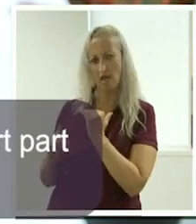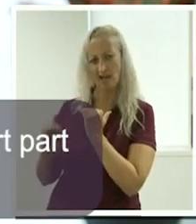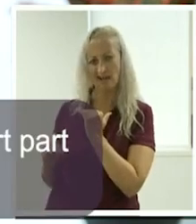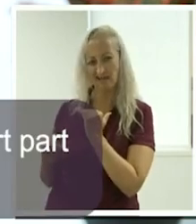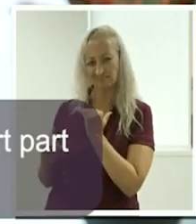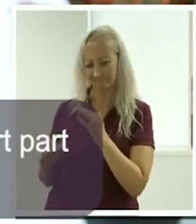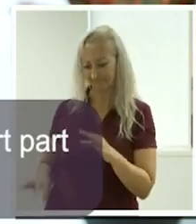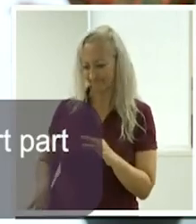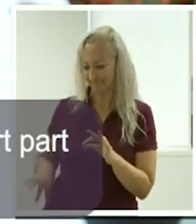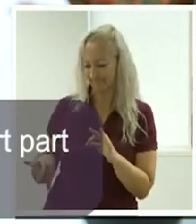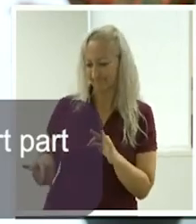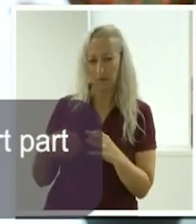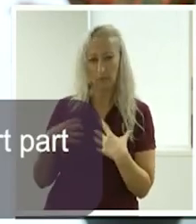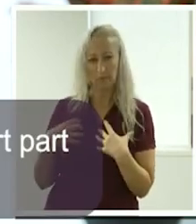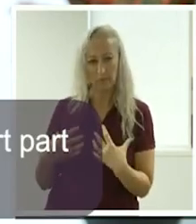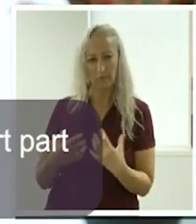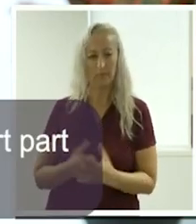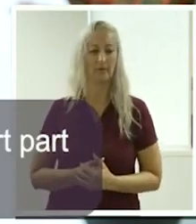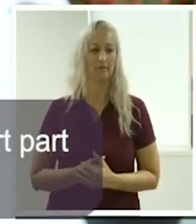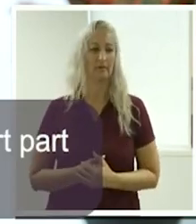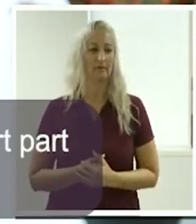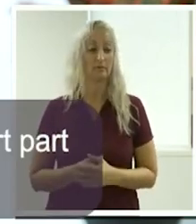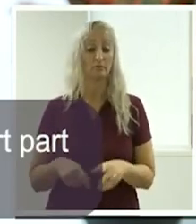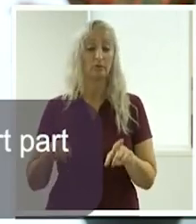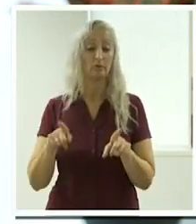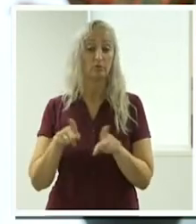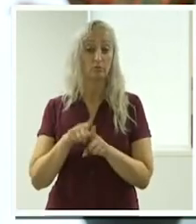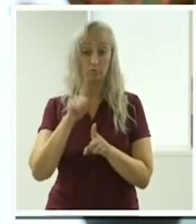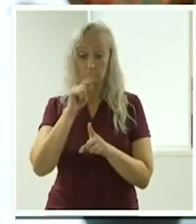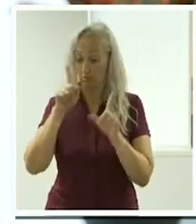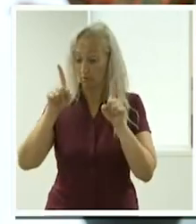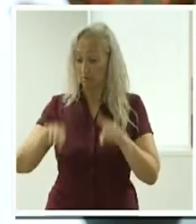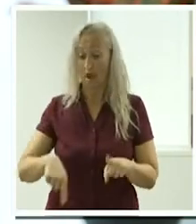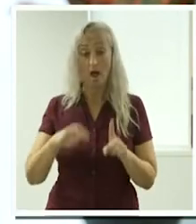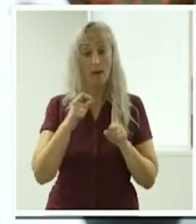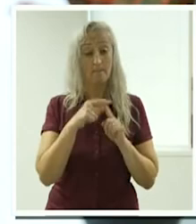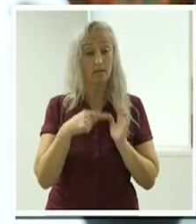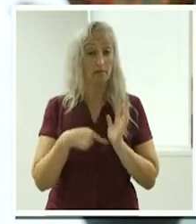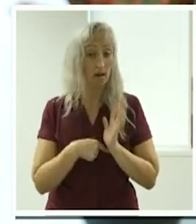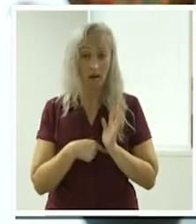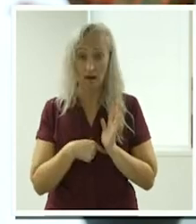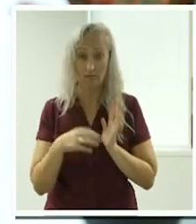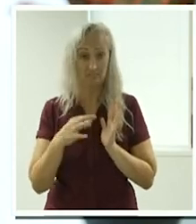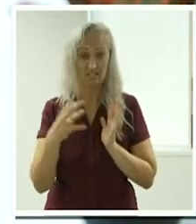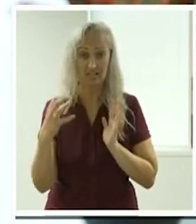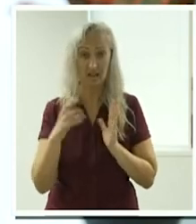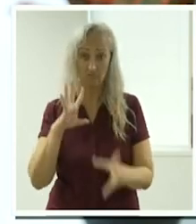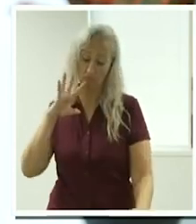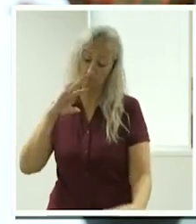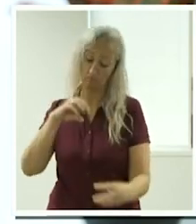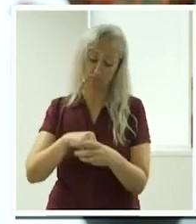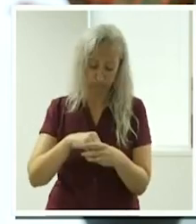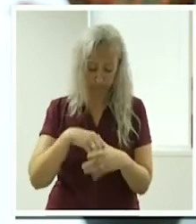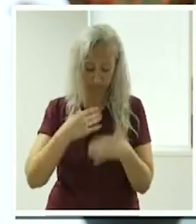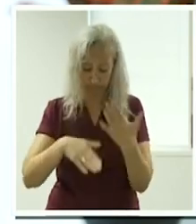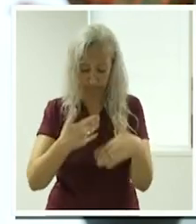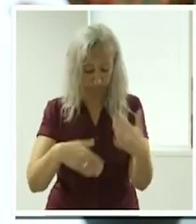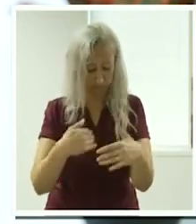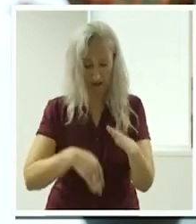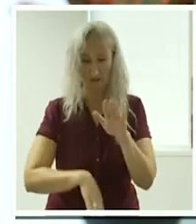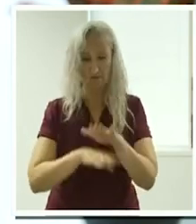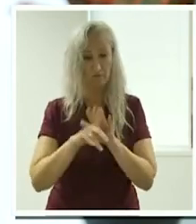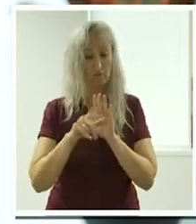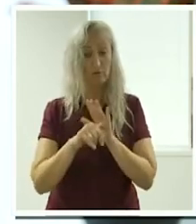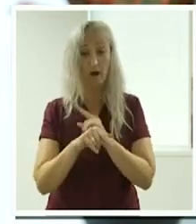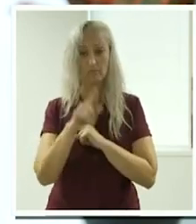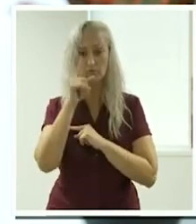i thought also there were messages around you know you can also start part-time you don't have to leave the old world behind and jump 100 into